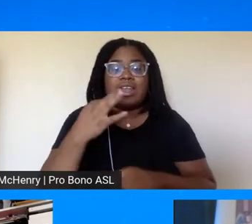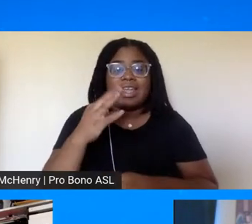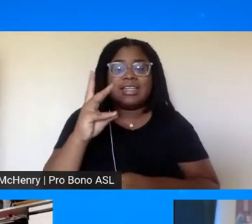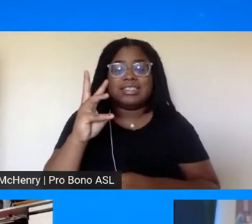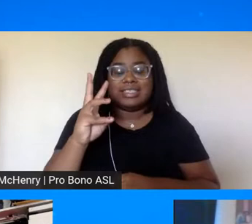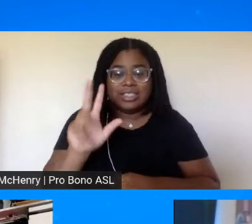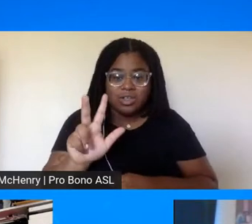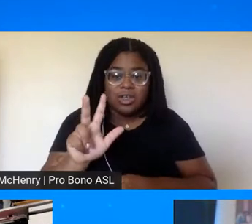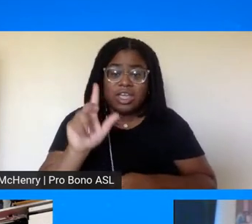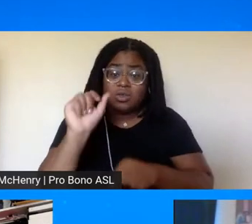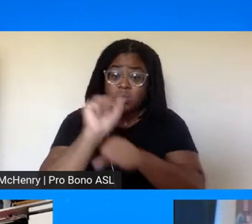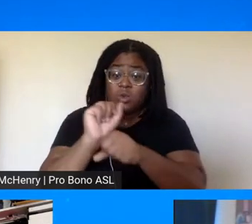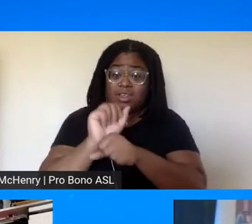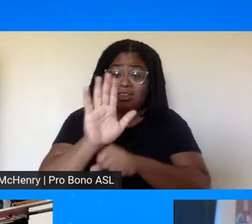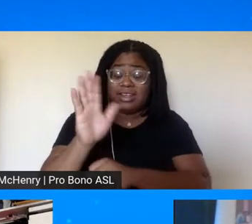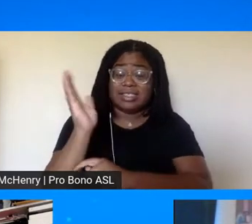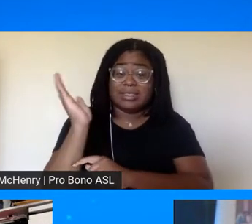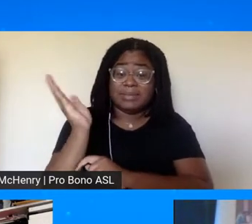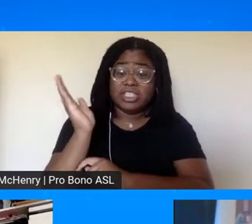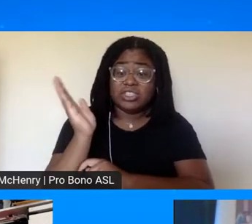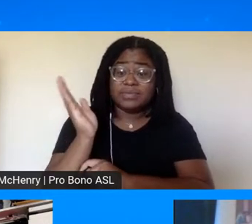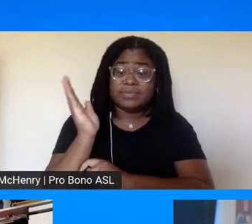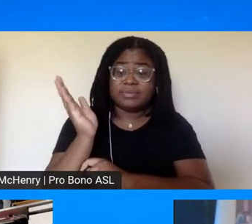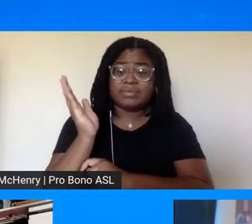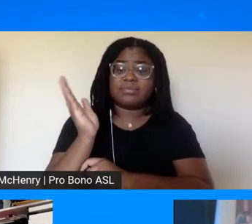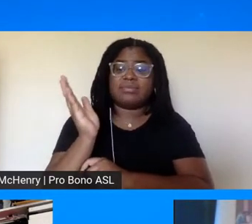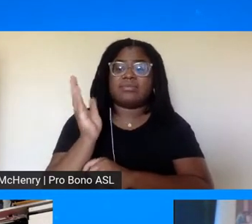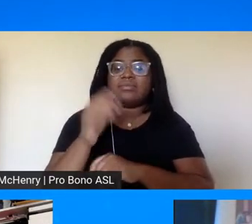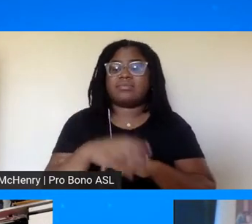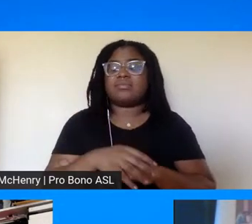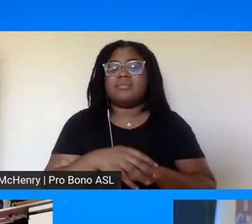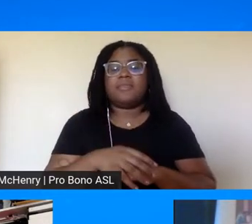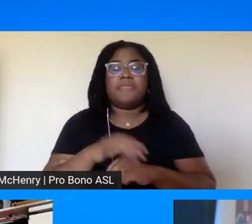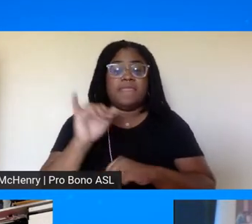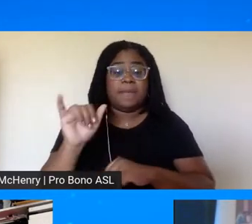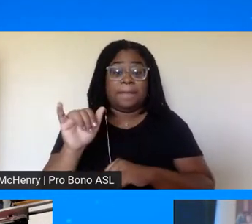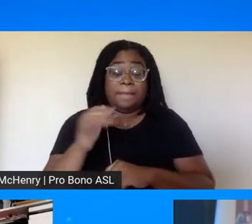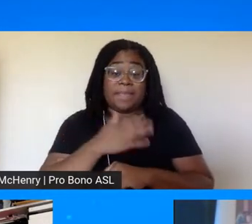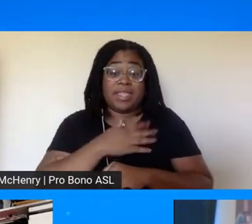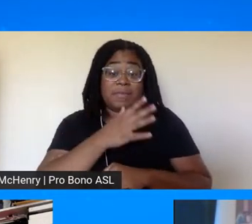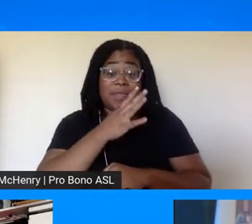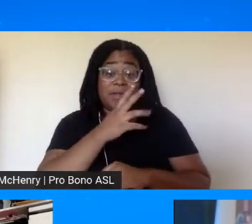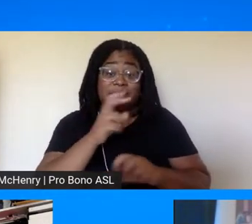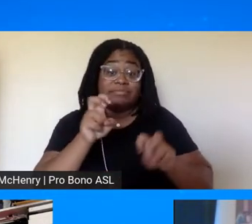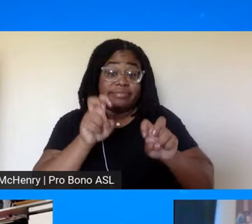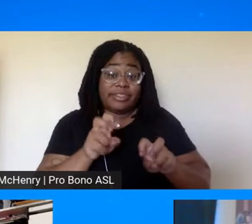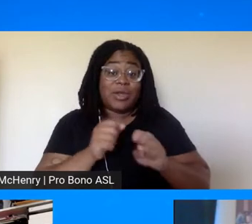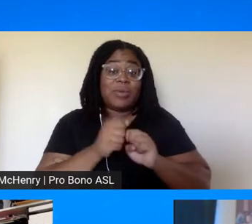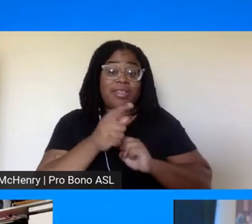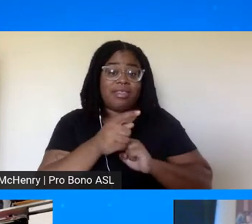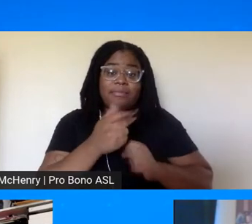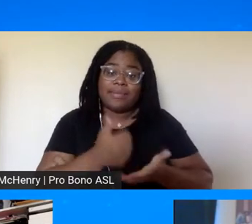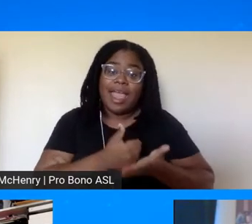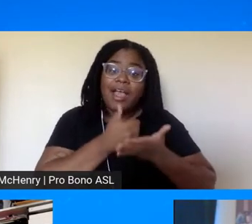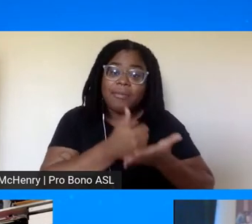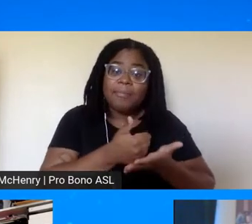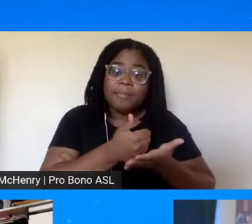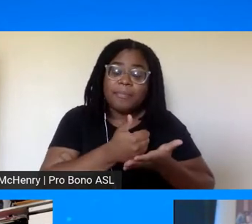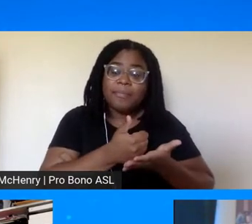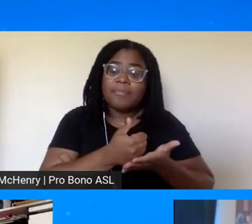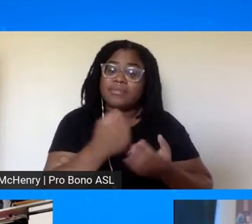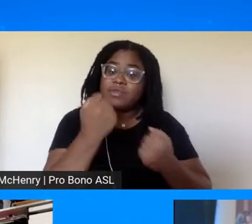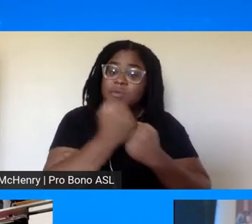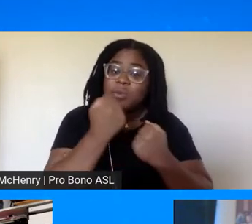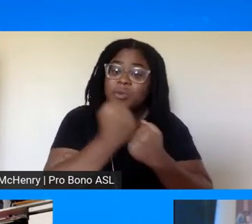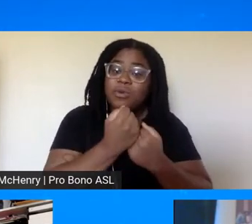was working on his speech you know in the we into the wee hours in the morning she was sitting there with him making contributions you know throwing out